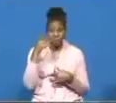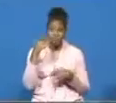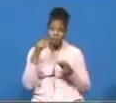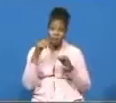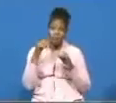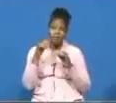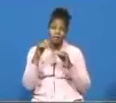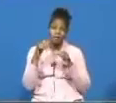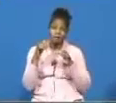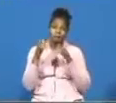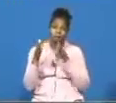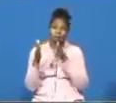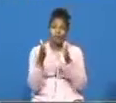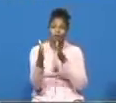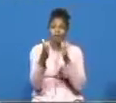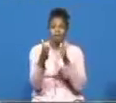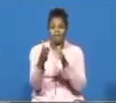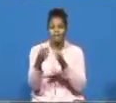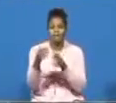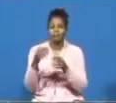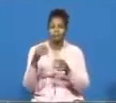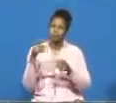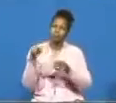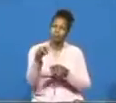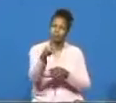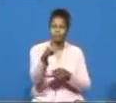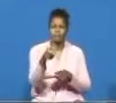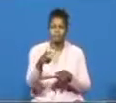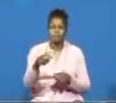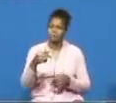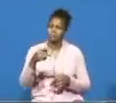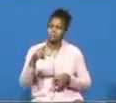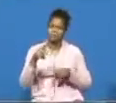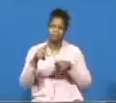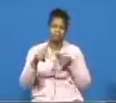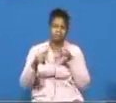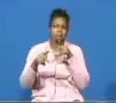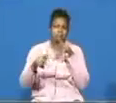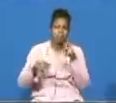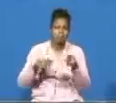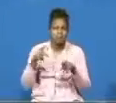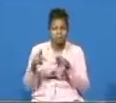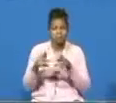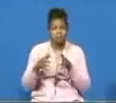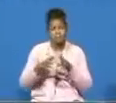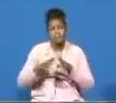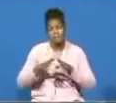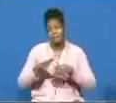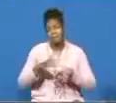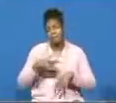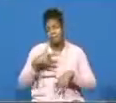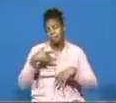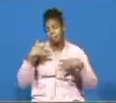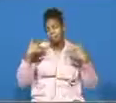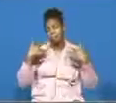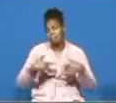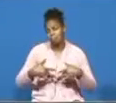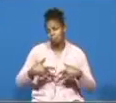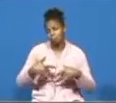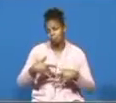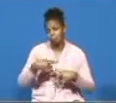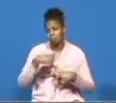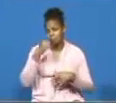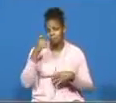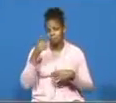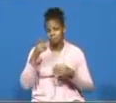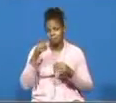at that the soul of the people was much discouraged because of the way and you know there